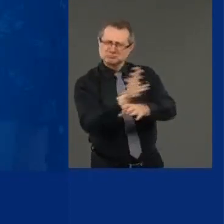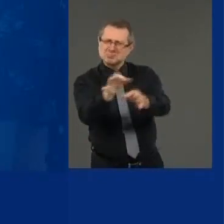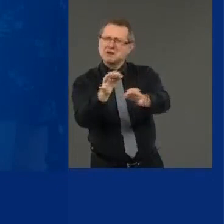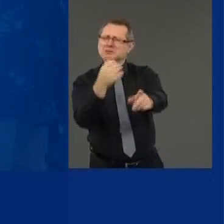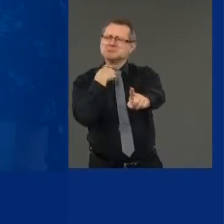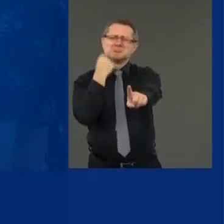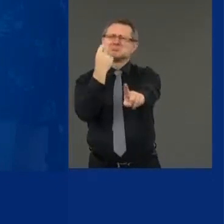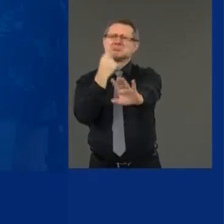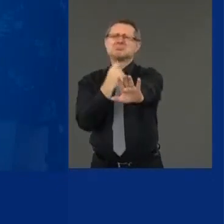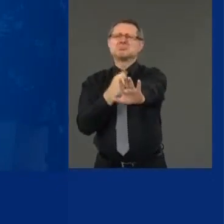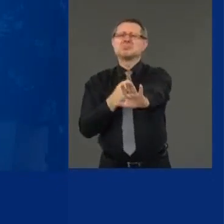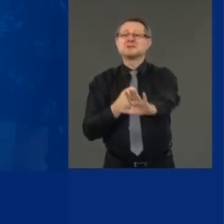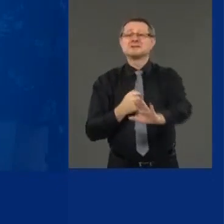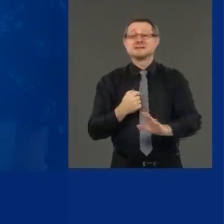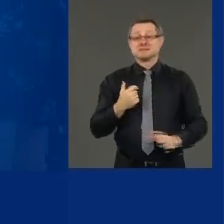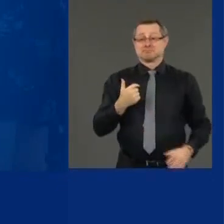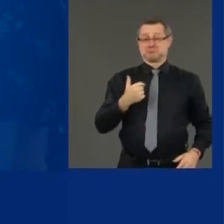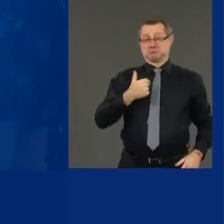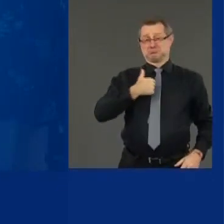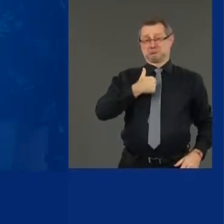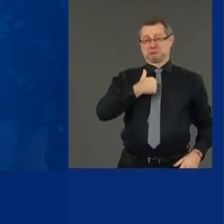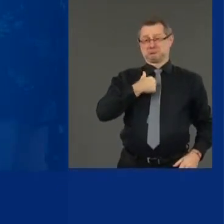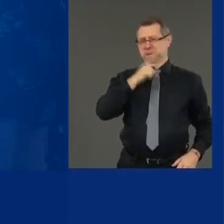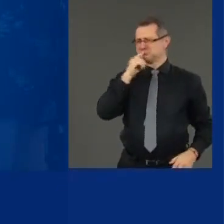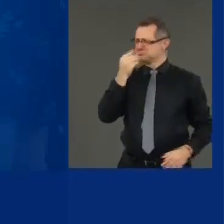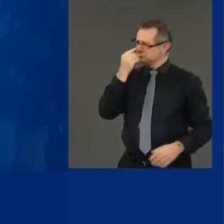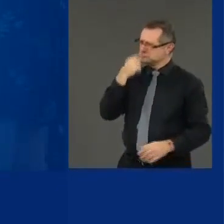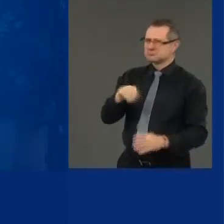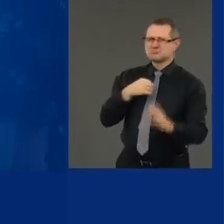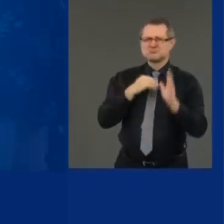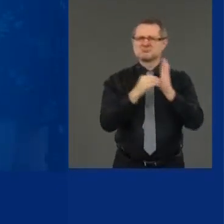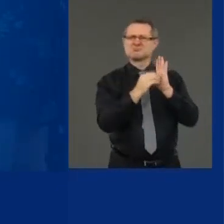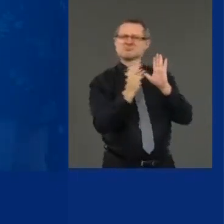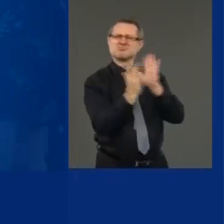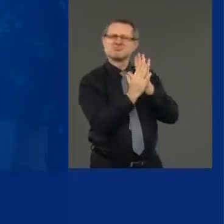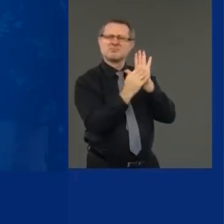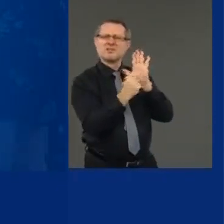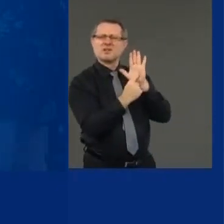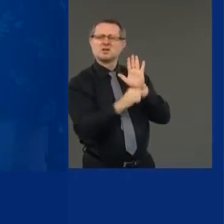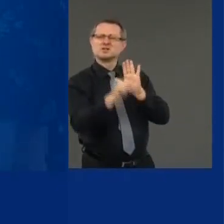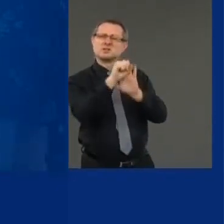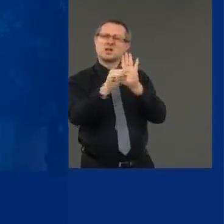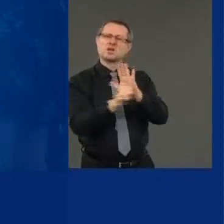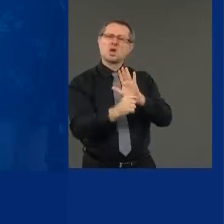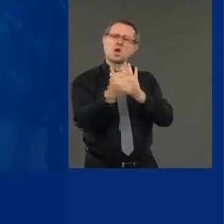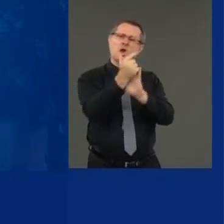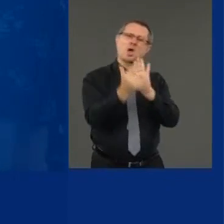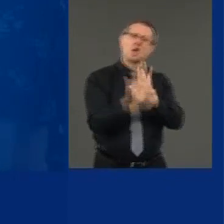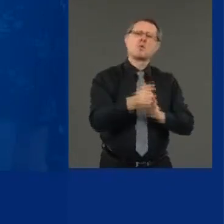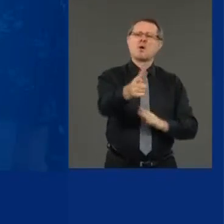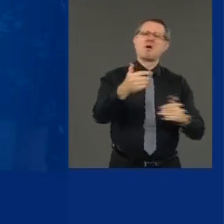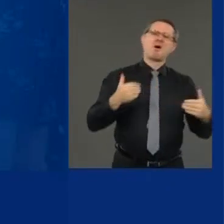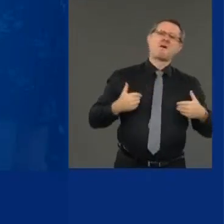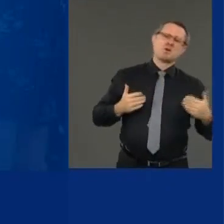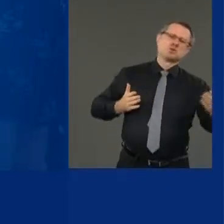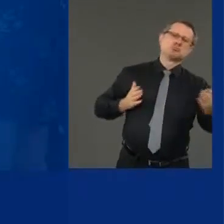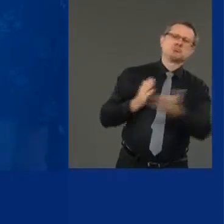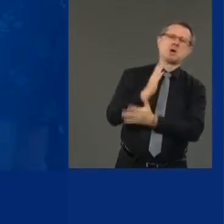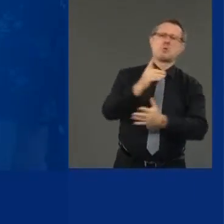would enshrine it in the state law if you want to know. You have the right to party.